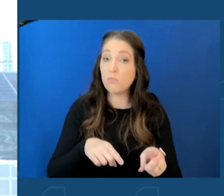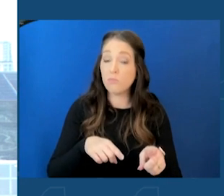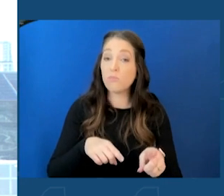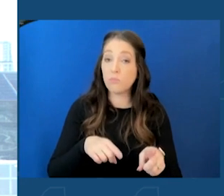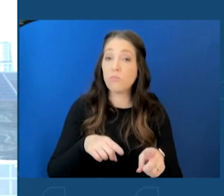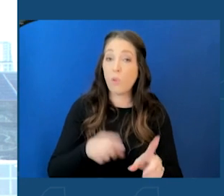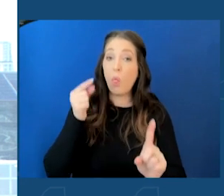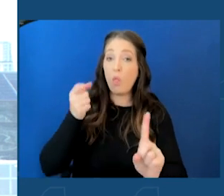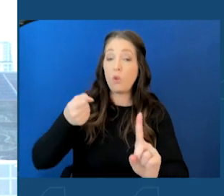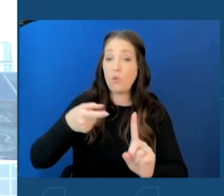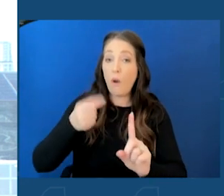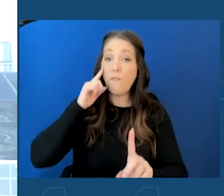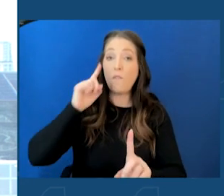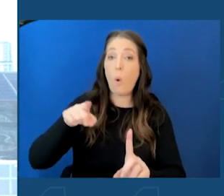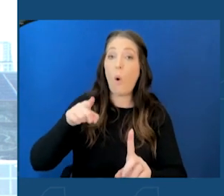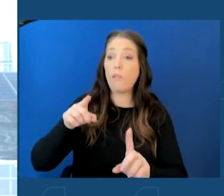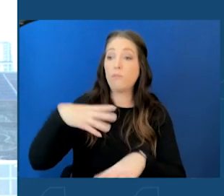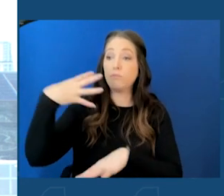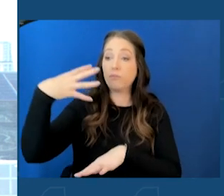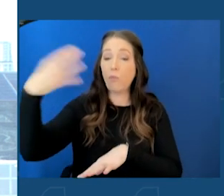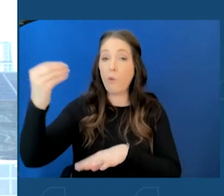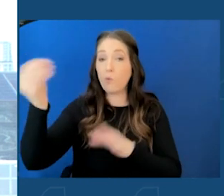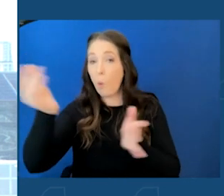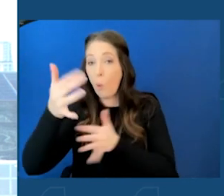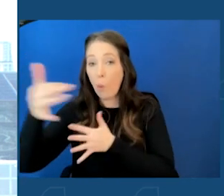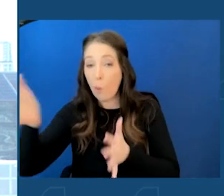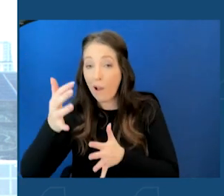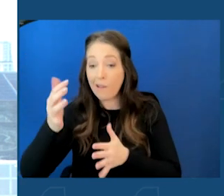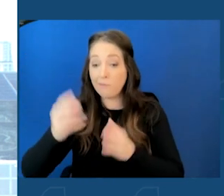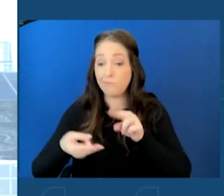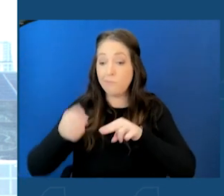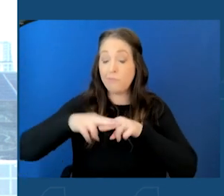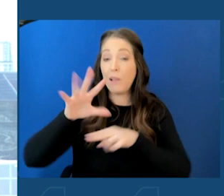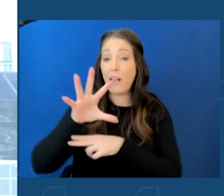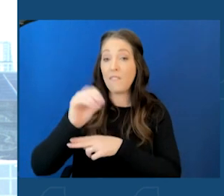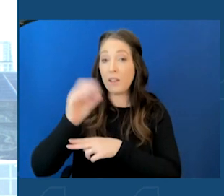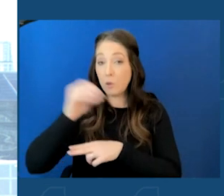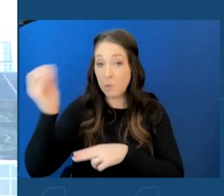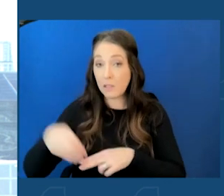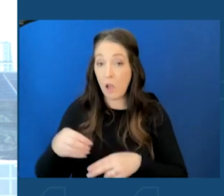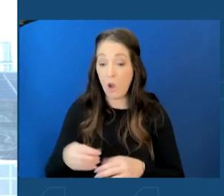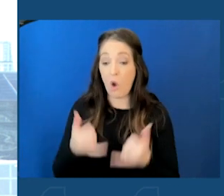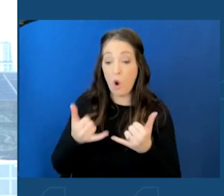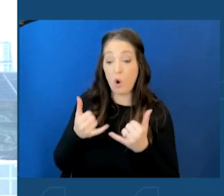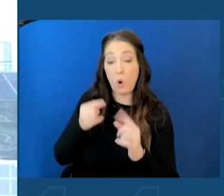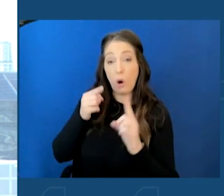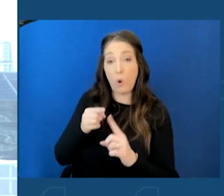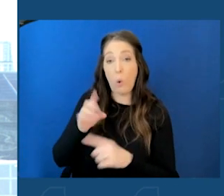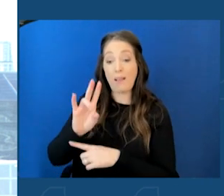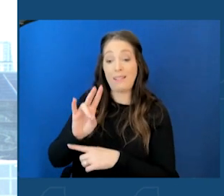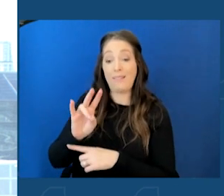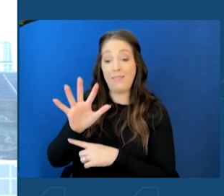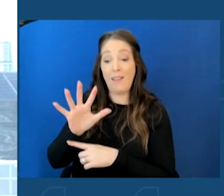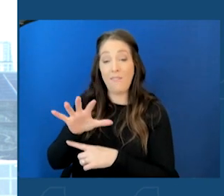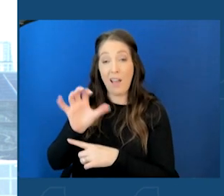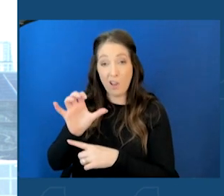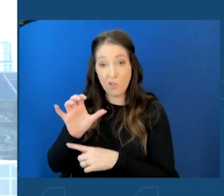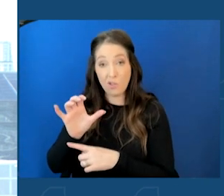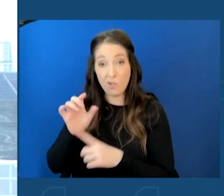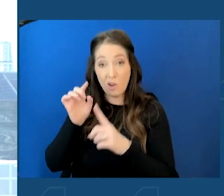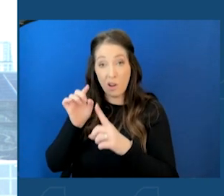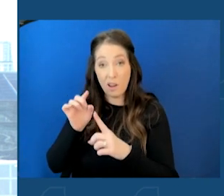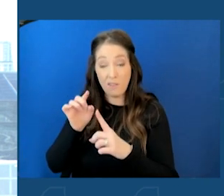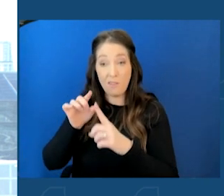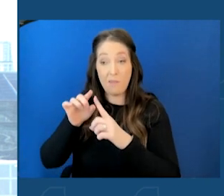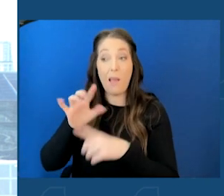electric generation by nearly 50 percent, from the current goal of 7,500 megawatts by the year 2035